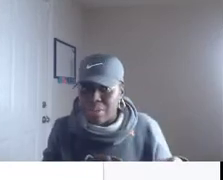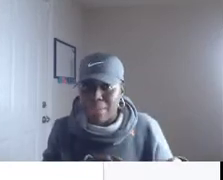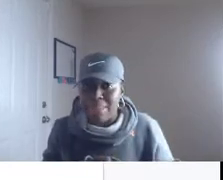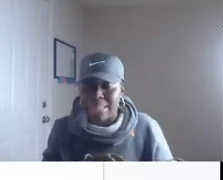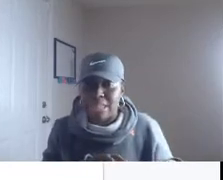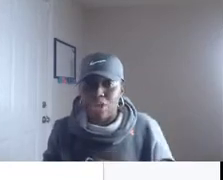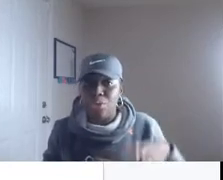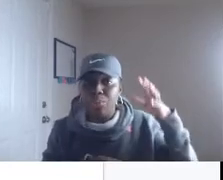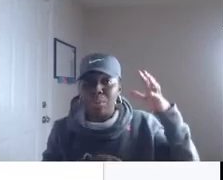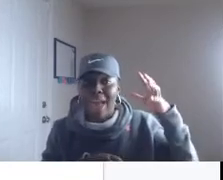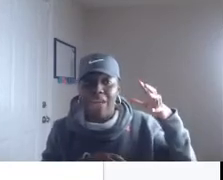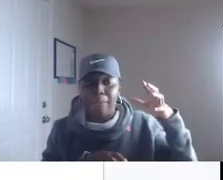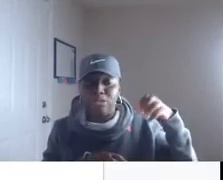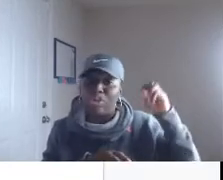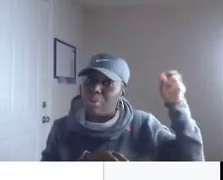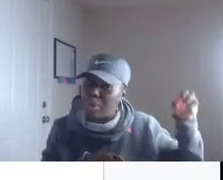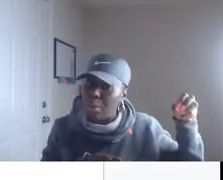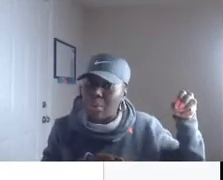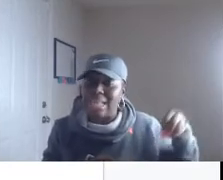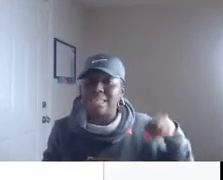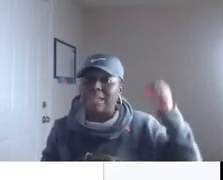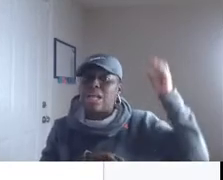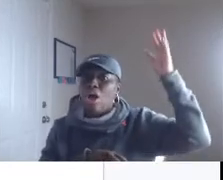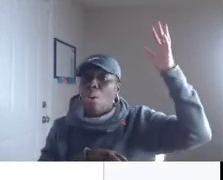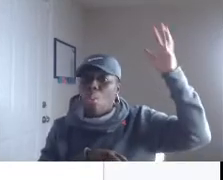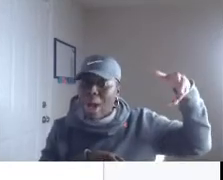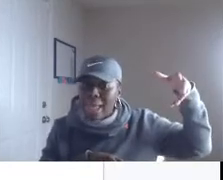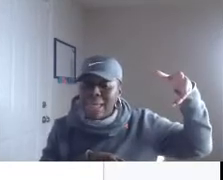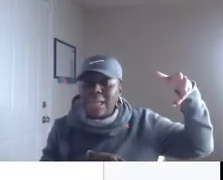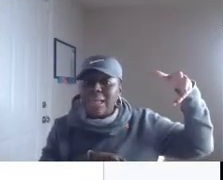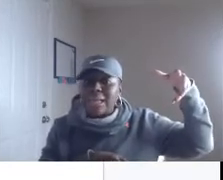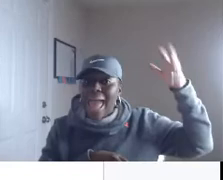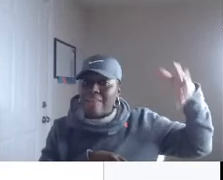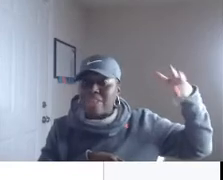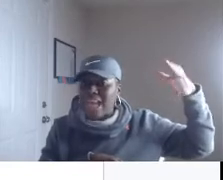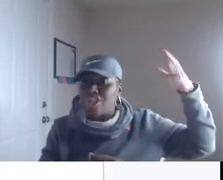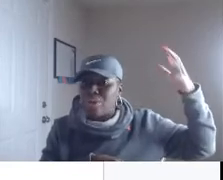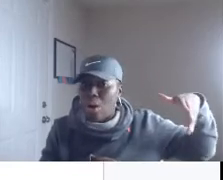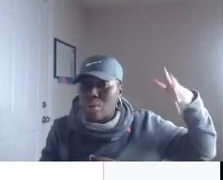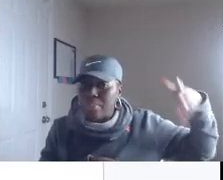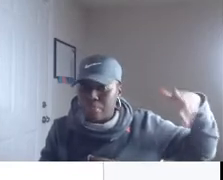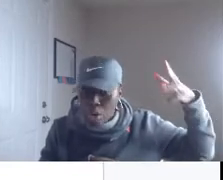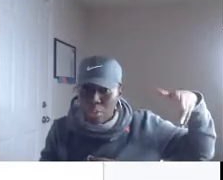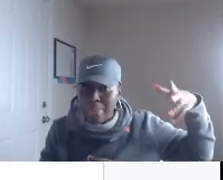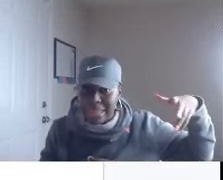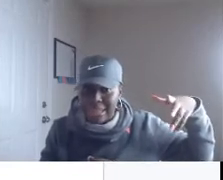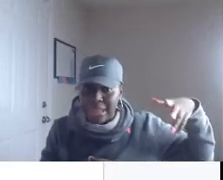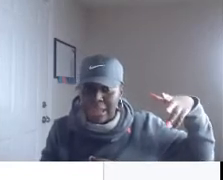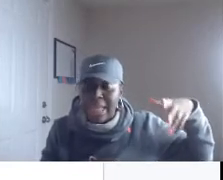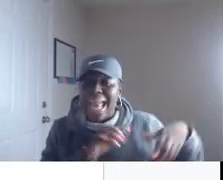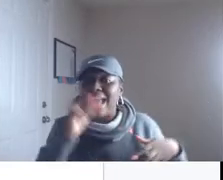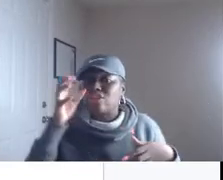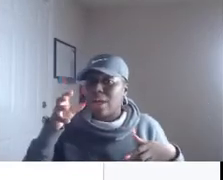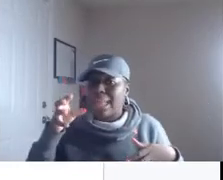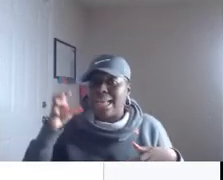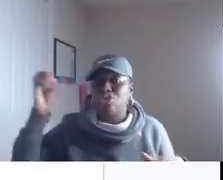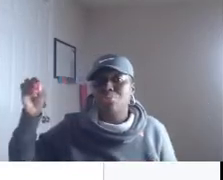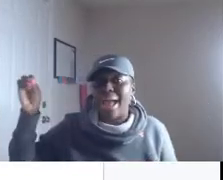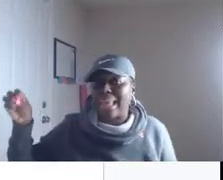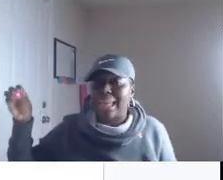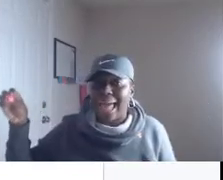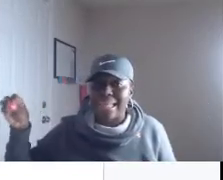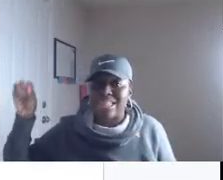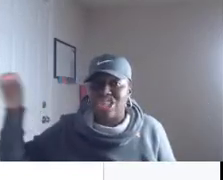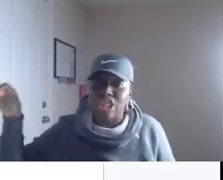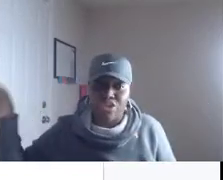that's how you can get business so you have the opportunity with notarize to one advertise your own notary business and as well as